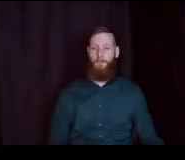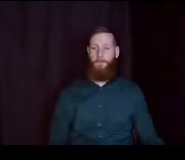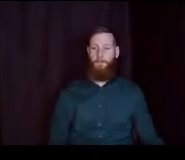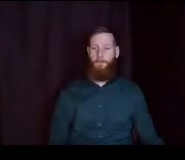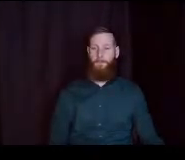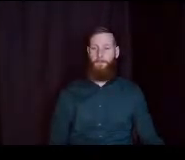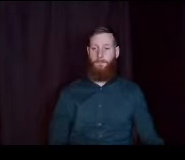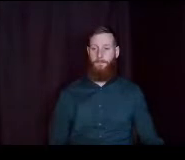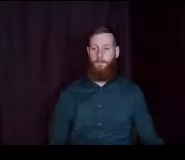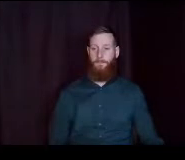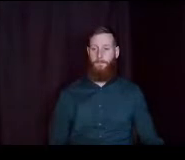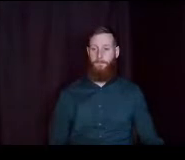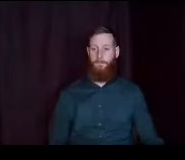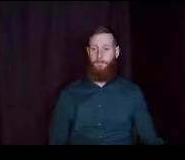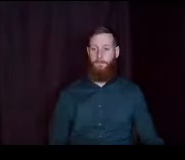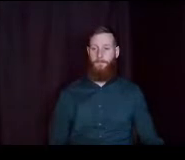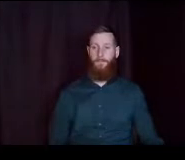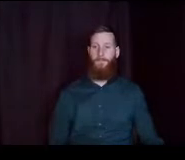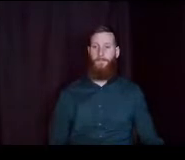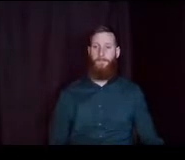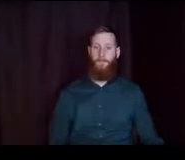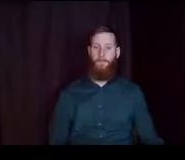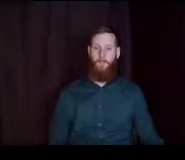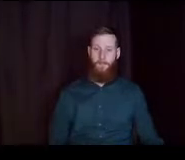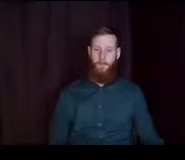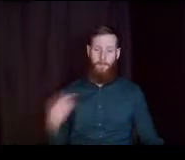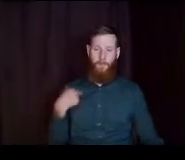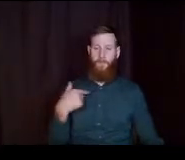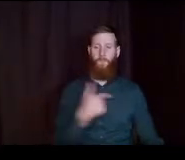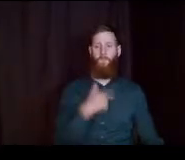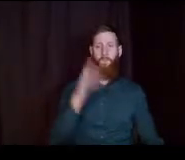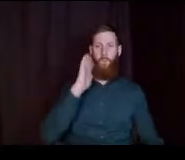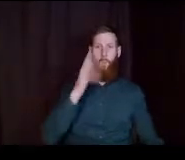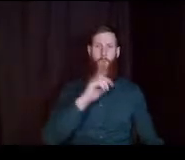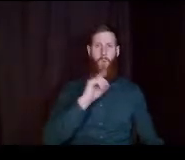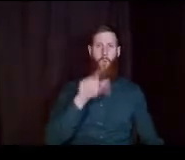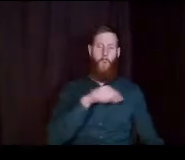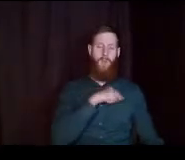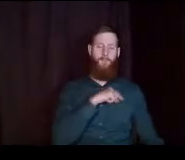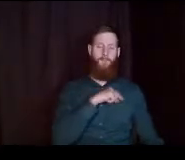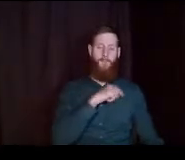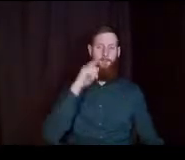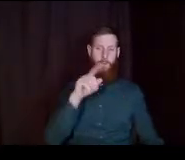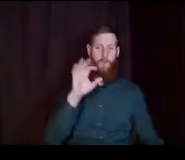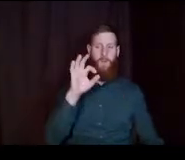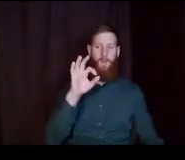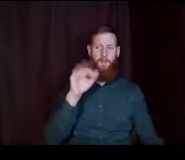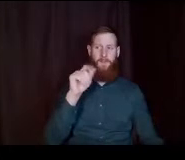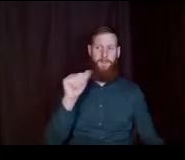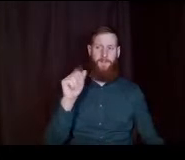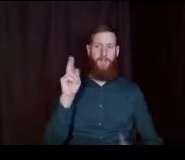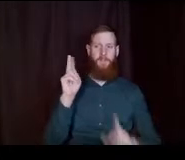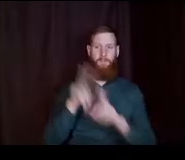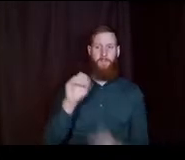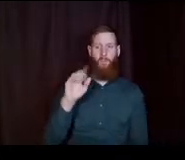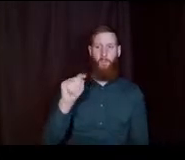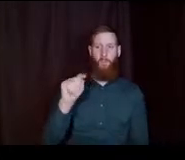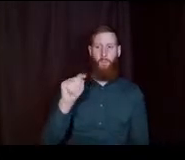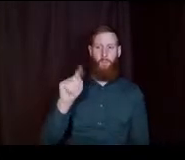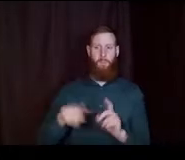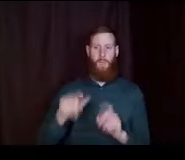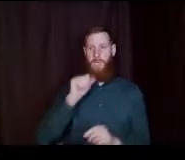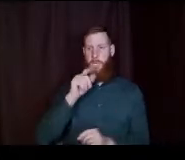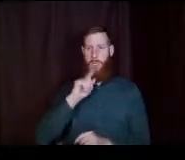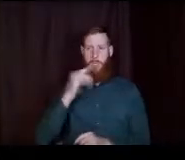So we definitely will qualify for the FAFSA. and have applied on October 1st. but not sure if we can